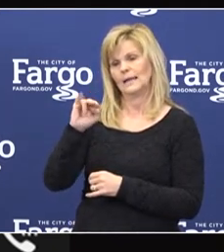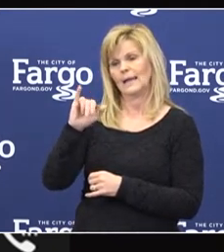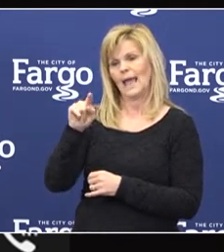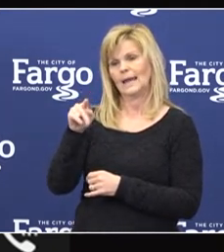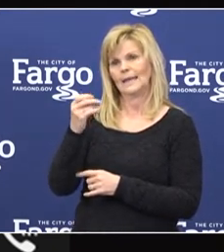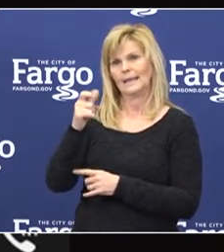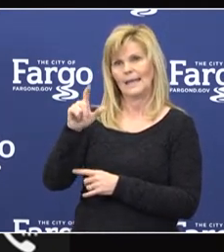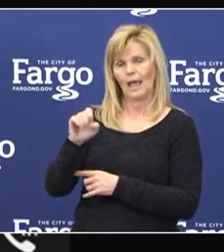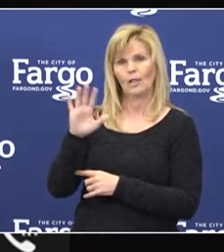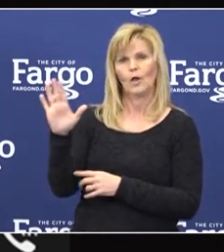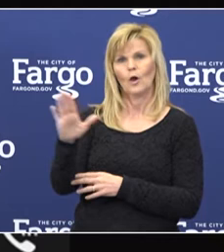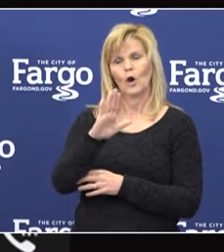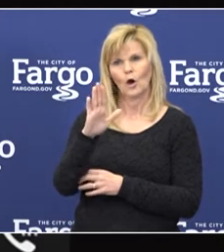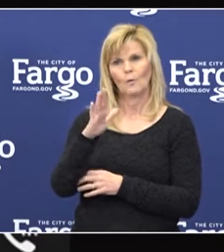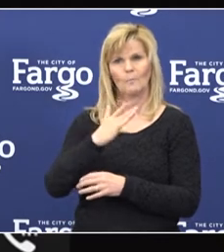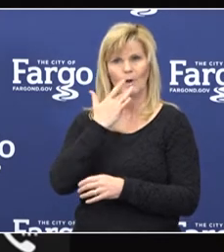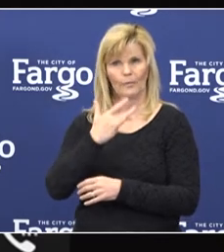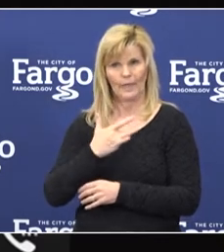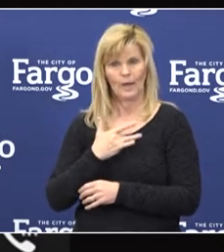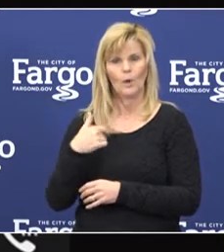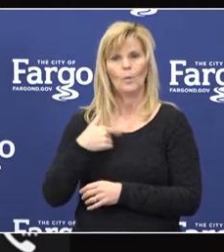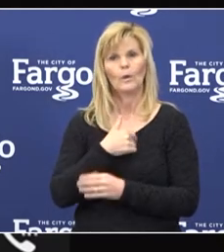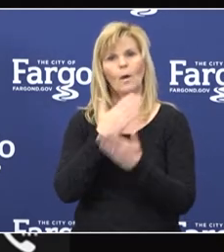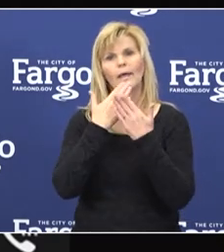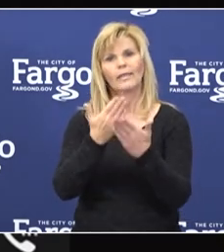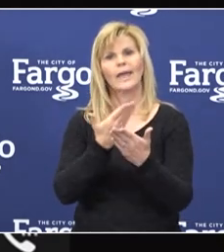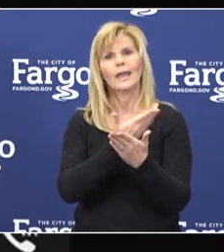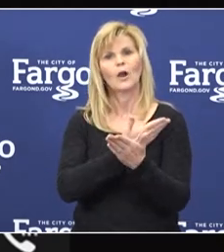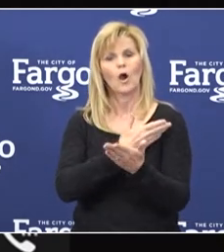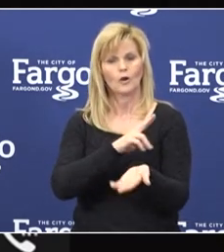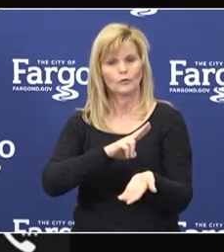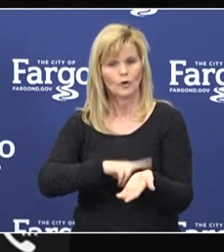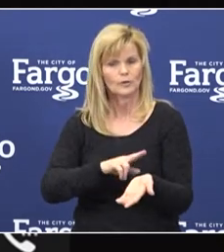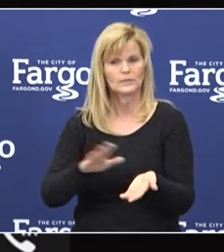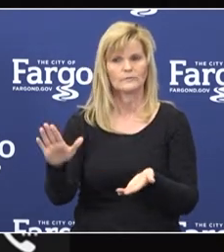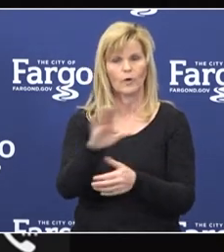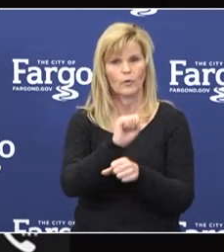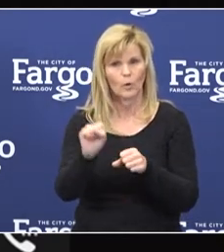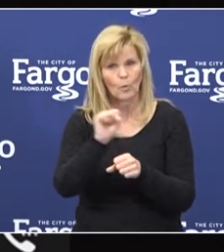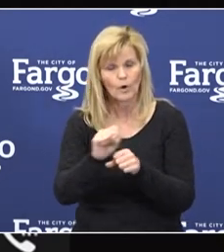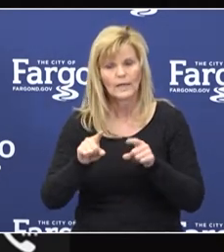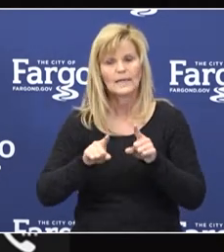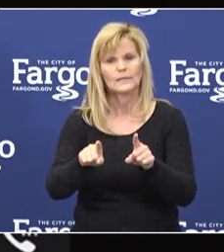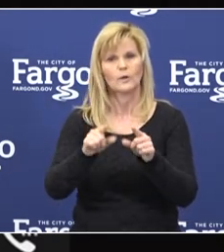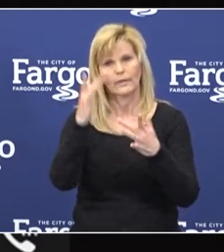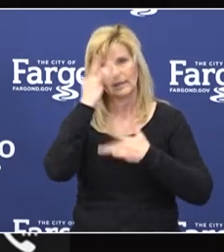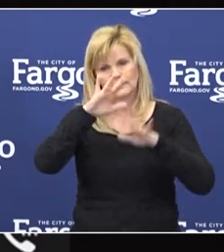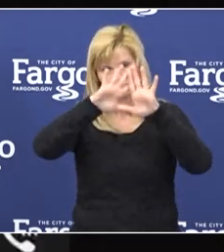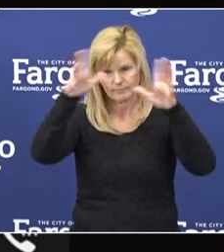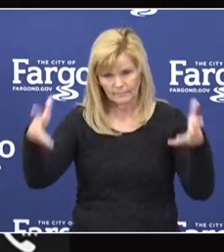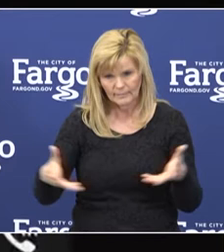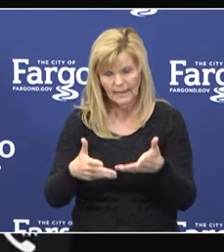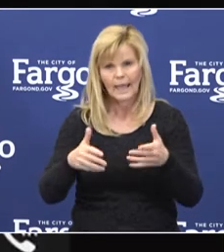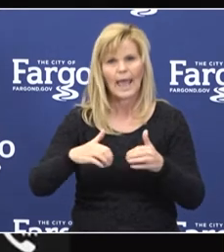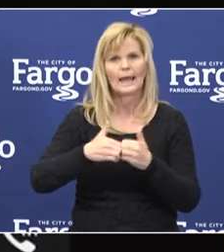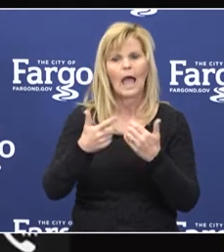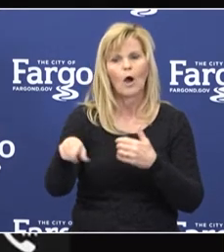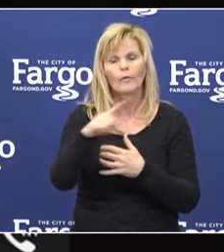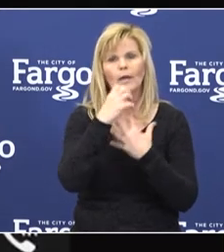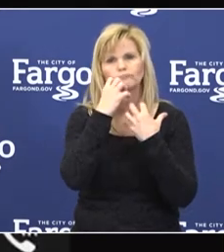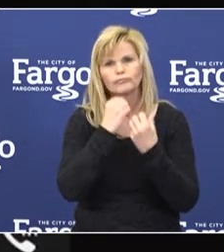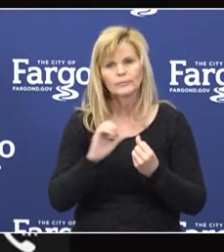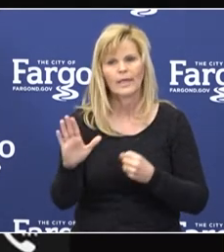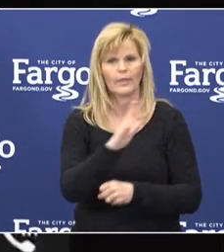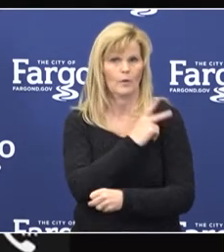dedication to her profession, our body, and our nurses, not only during this pandemic, but in their caring for patients every day.